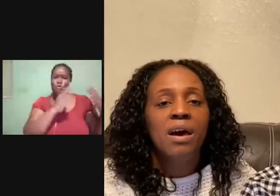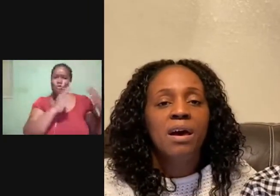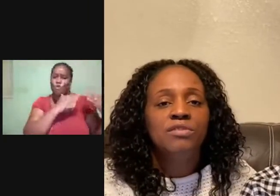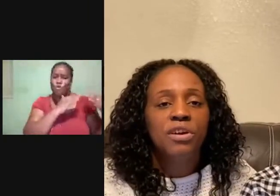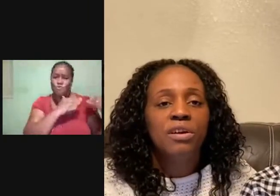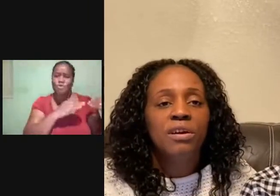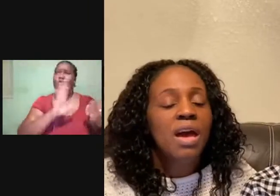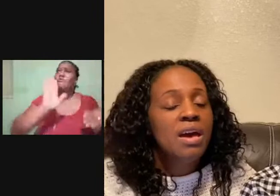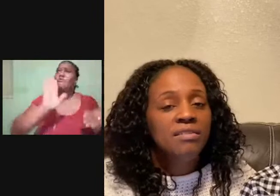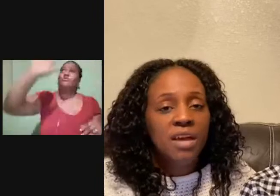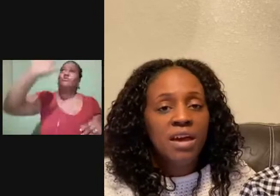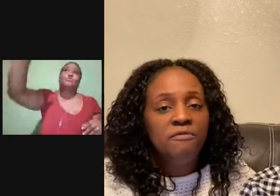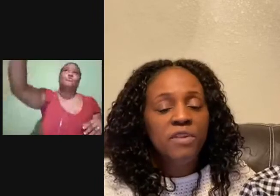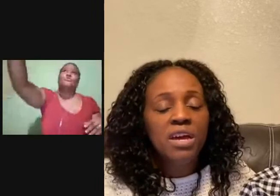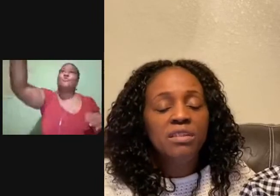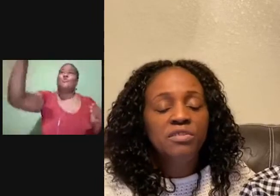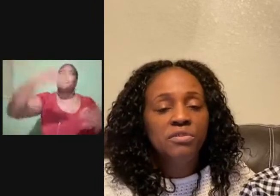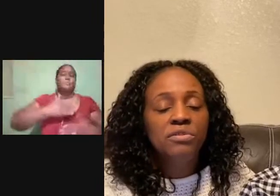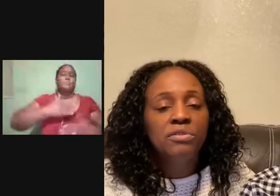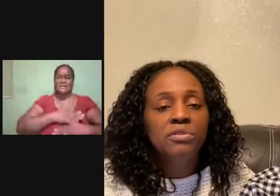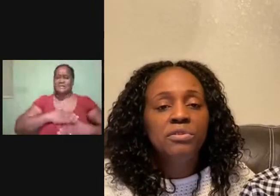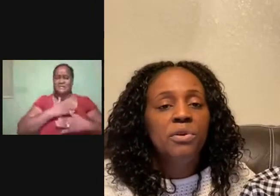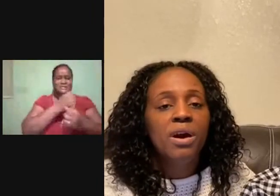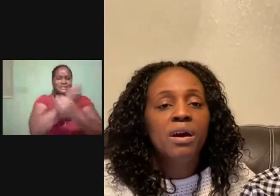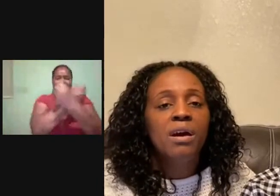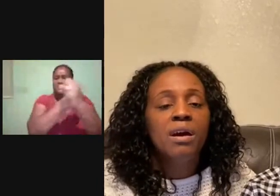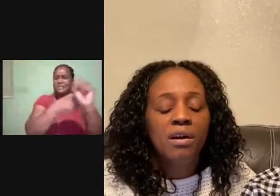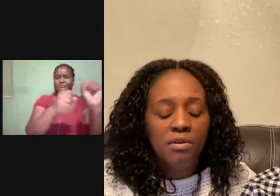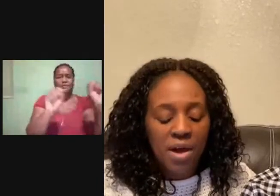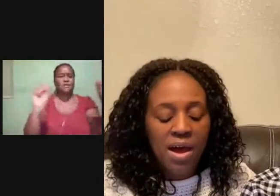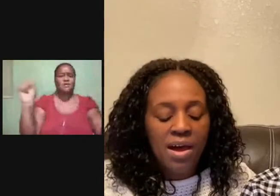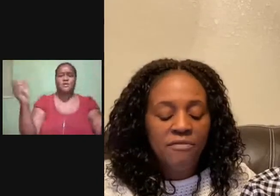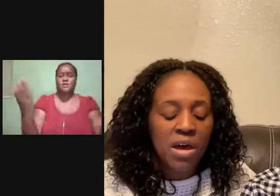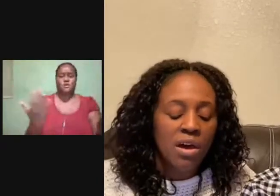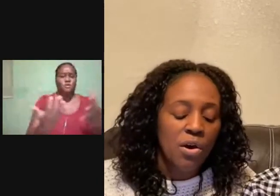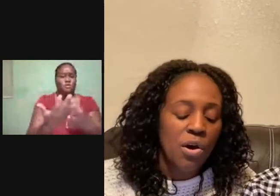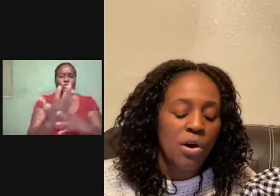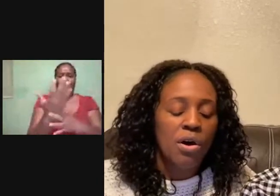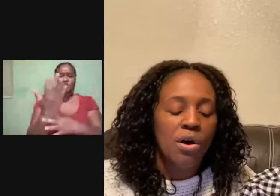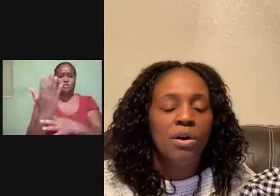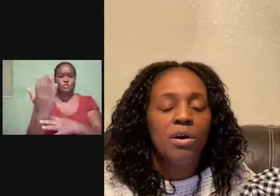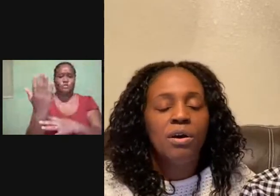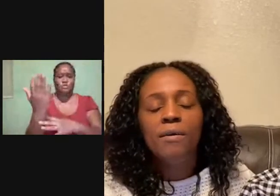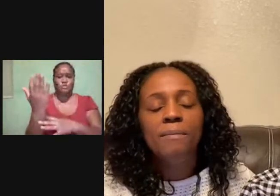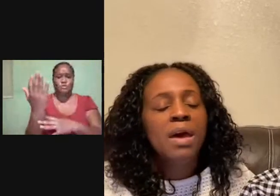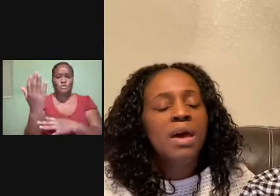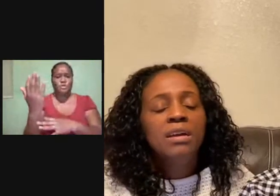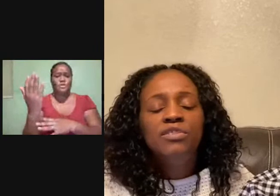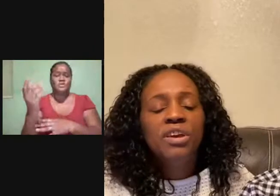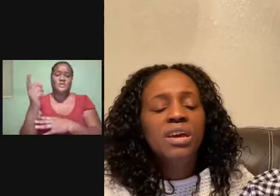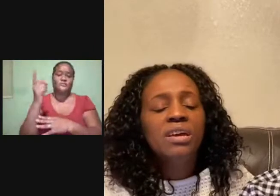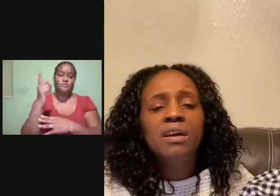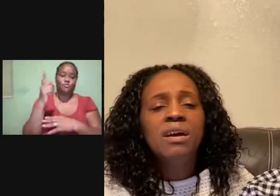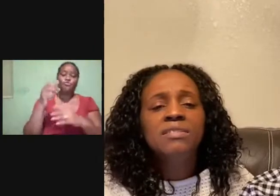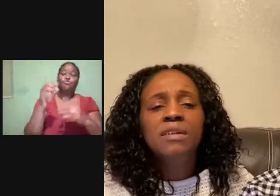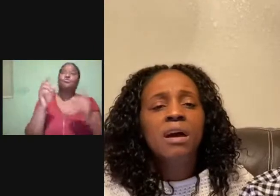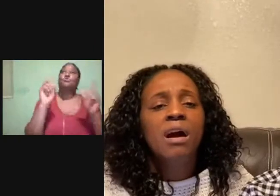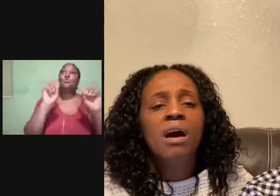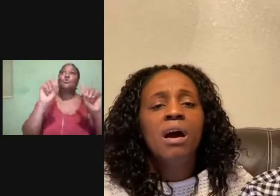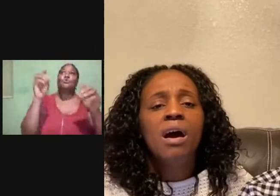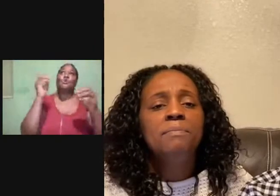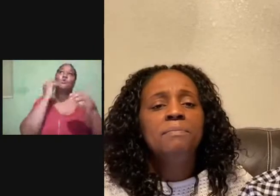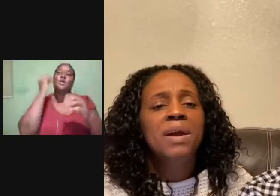pleasure, safely to arrive at home. Jesus